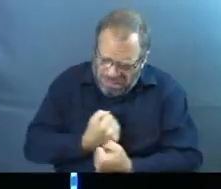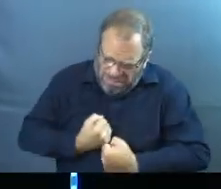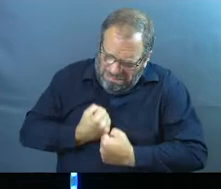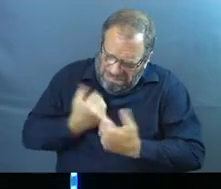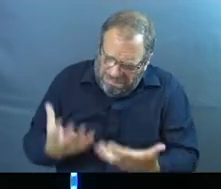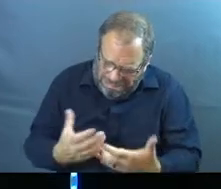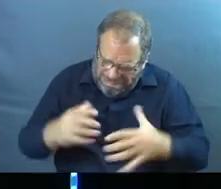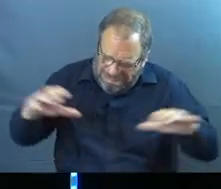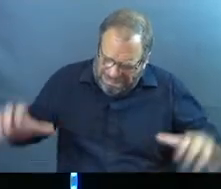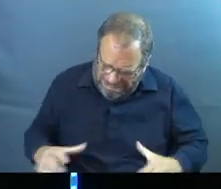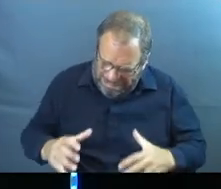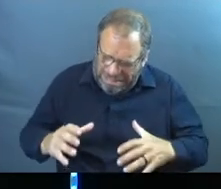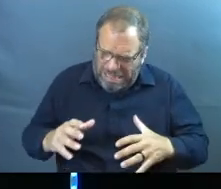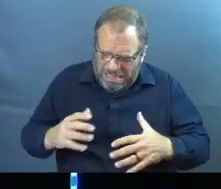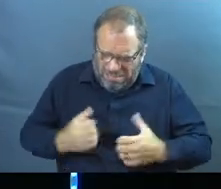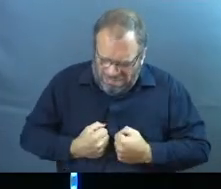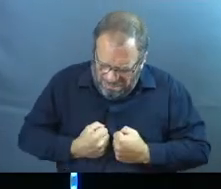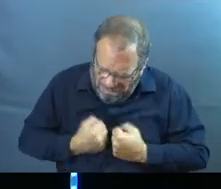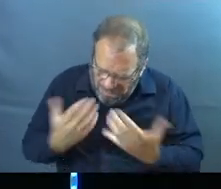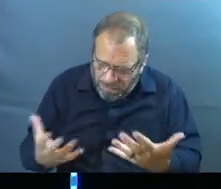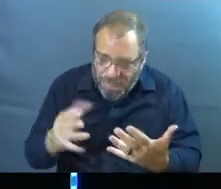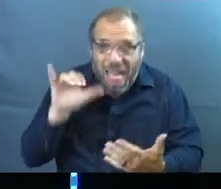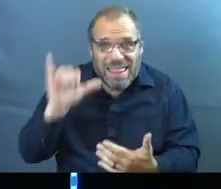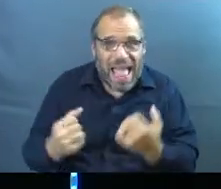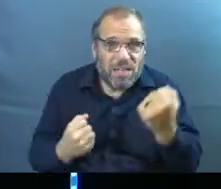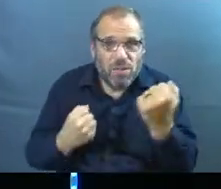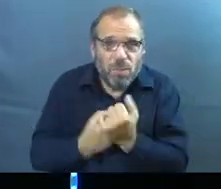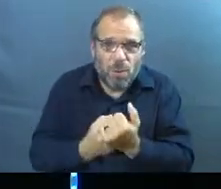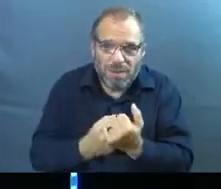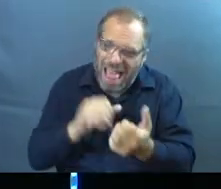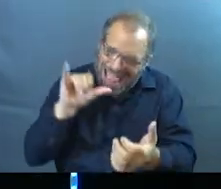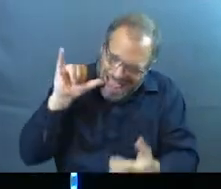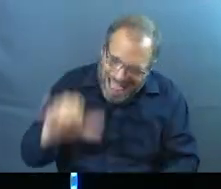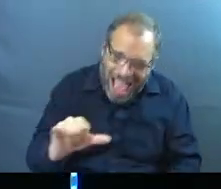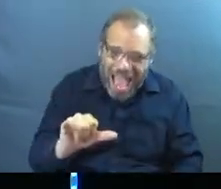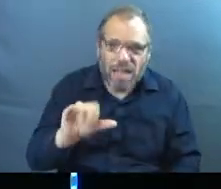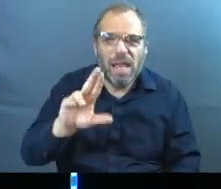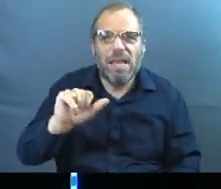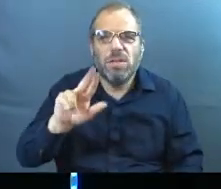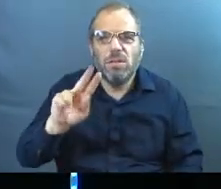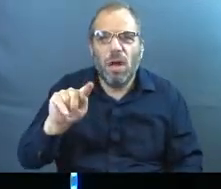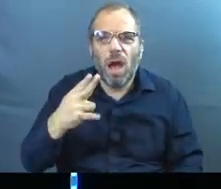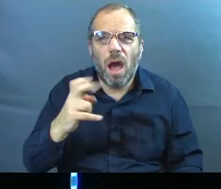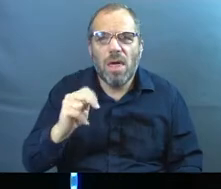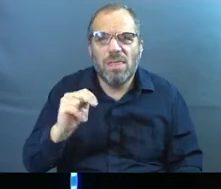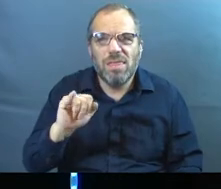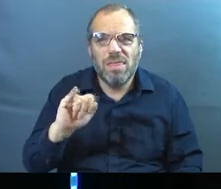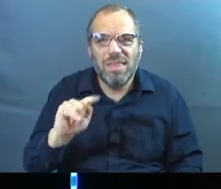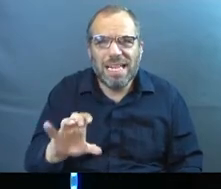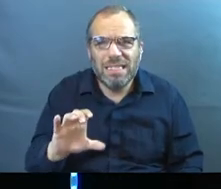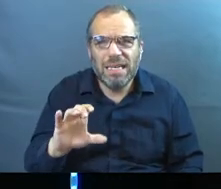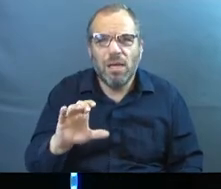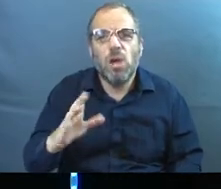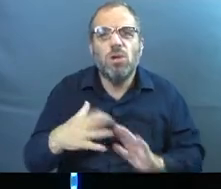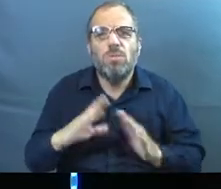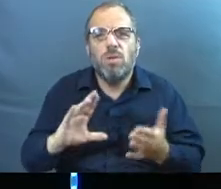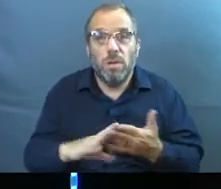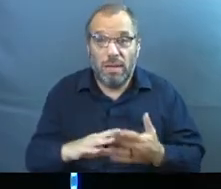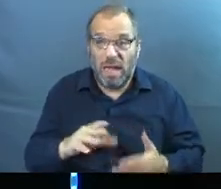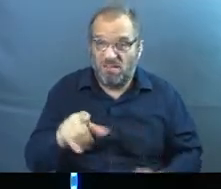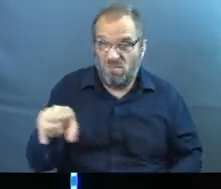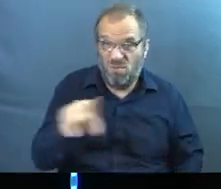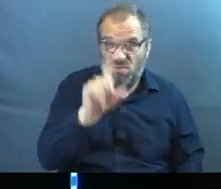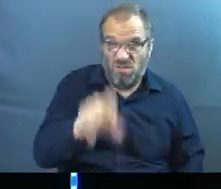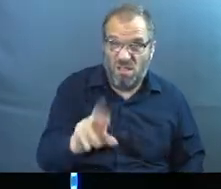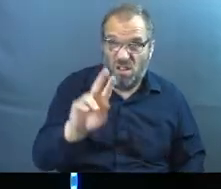taken care of you. That is real support. That is real, authentic community. We need Ruth's in our lives, and for some